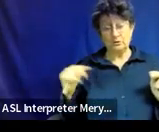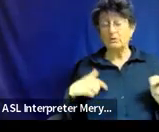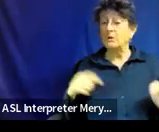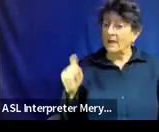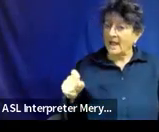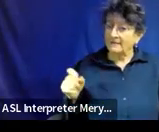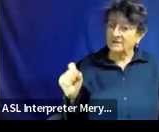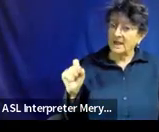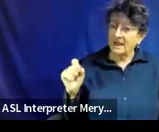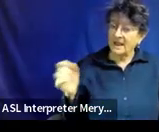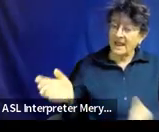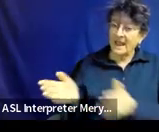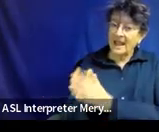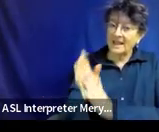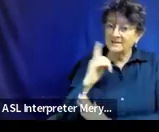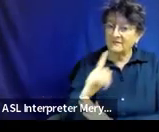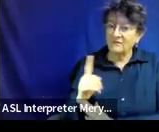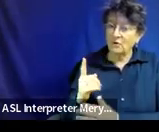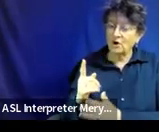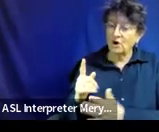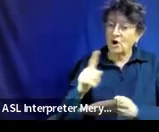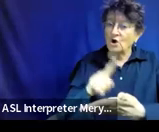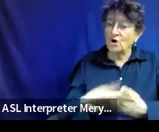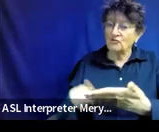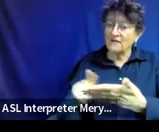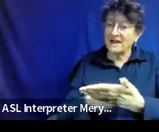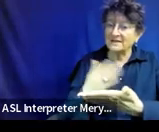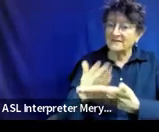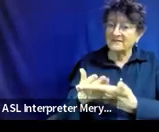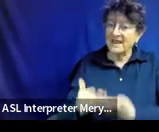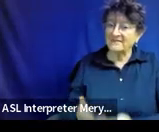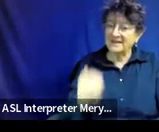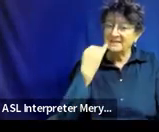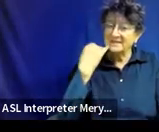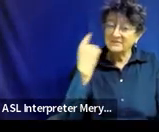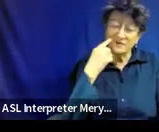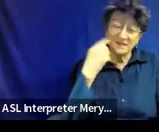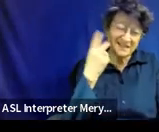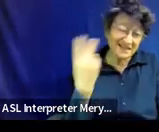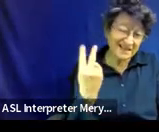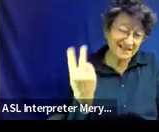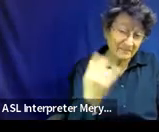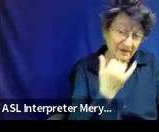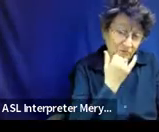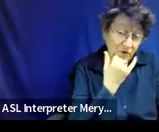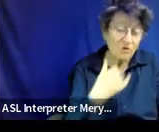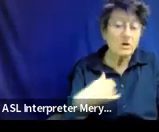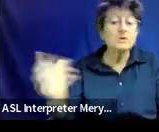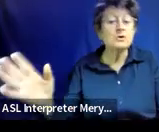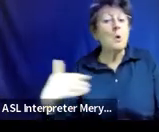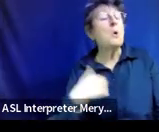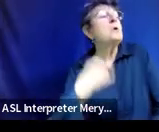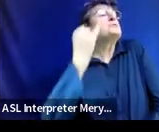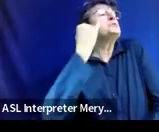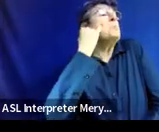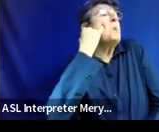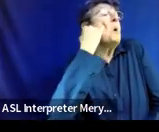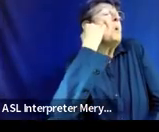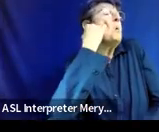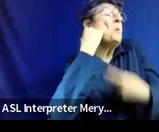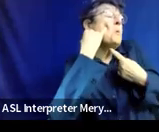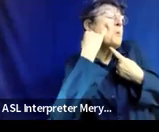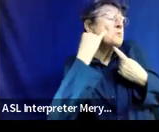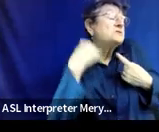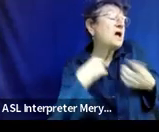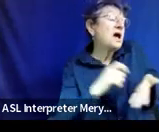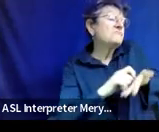corrective evidence if we see things. So just, you know, hypothetically, if I were to write a goal around this, is this good?